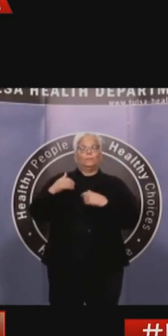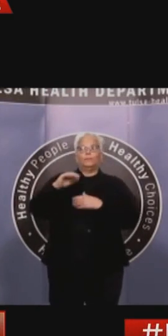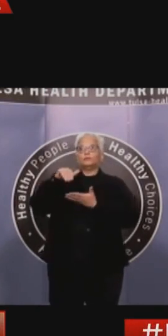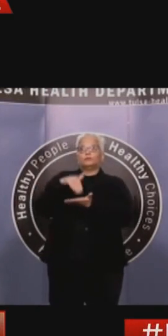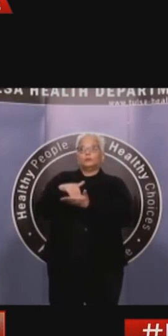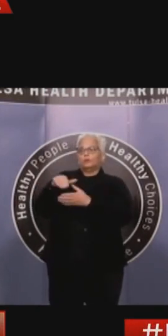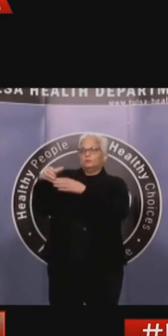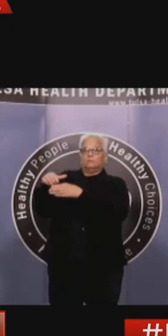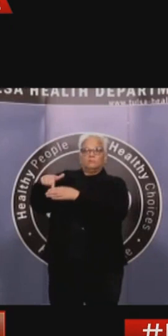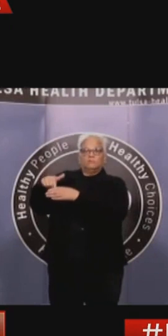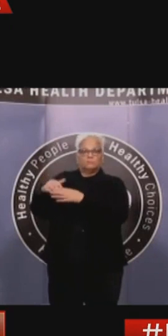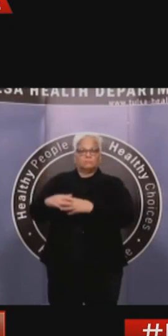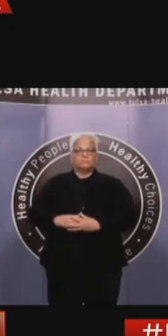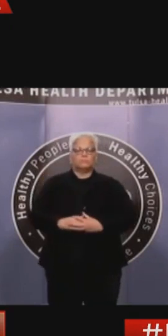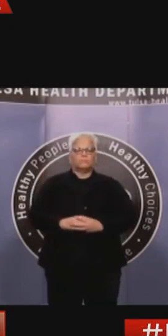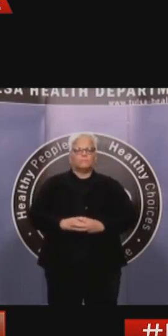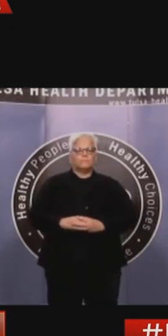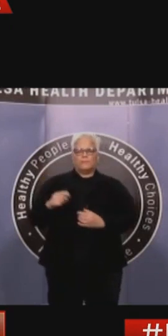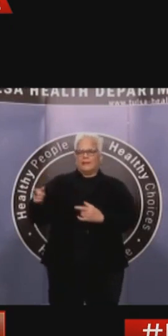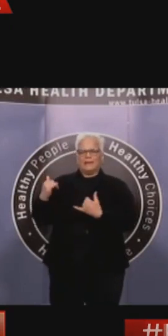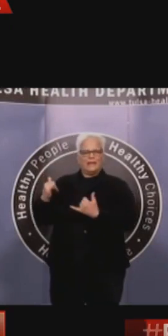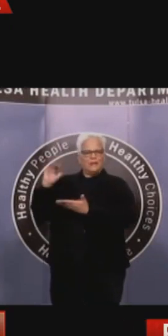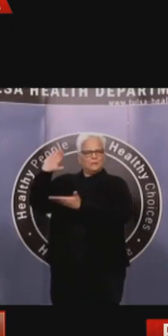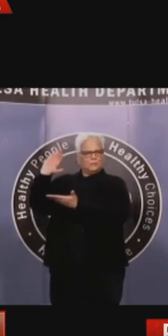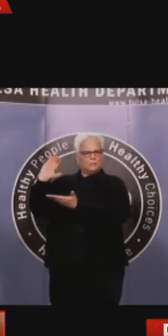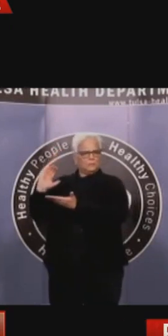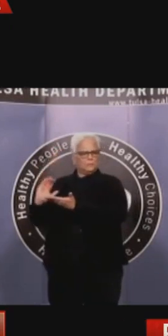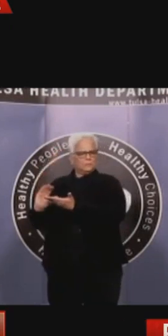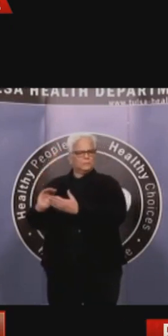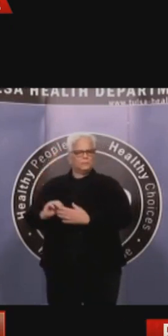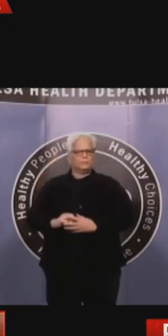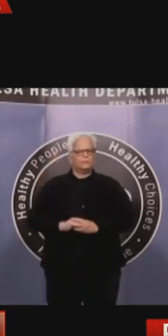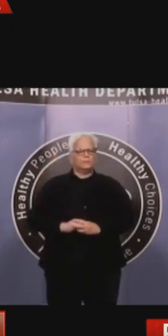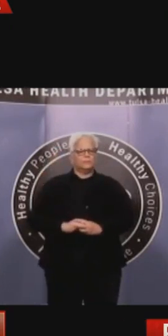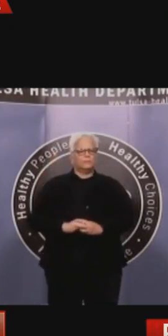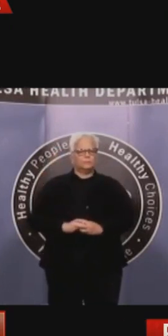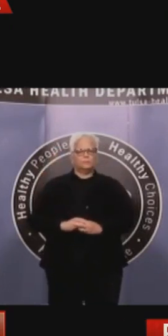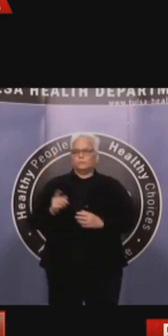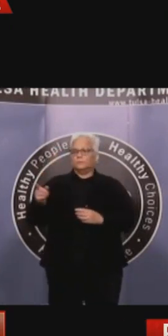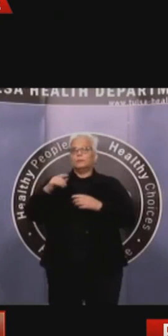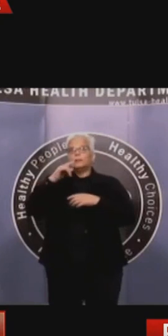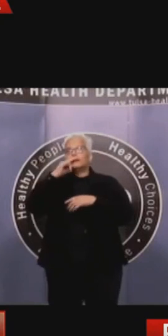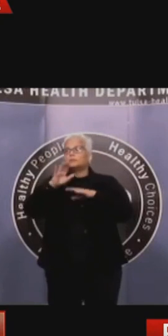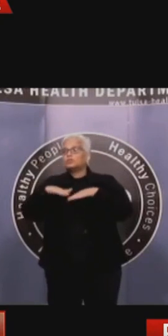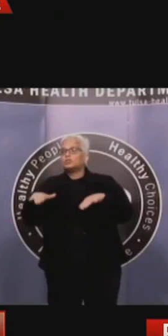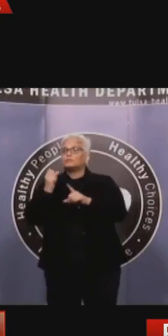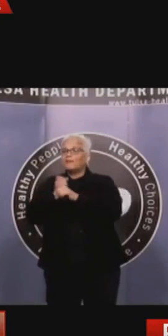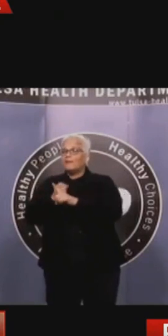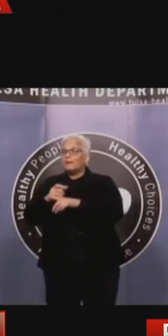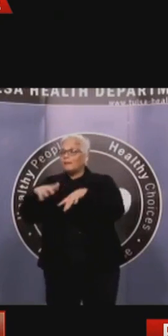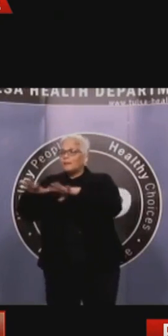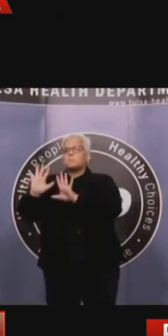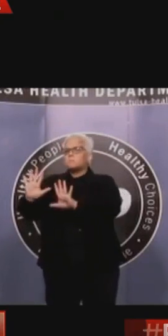But like everyone else, they are scouring the Internet to find these much-needed items. And in addition, I love this